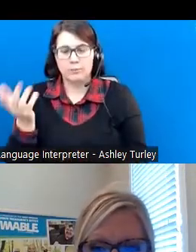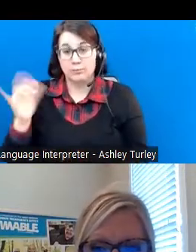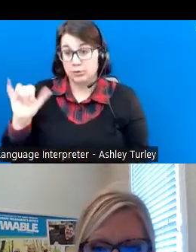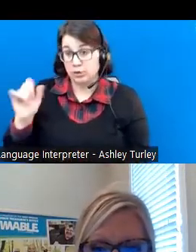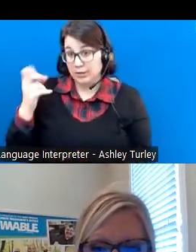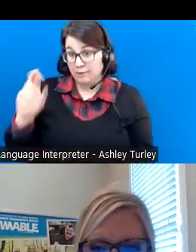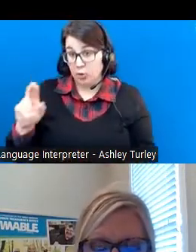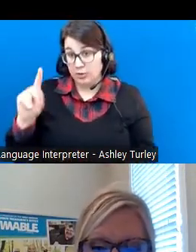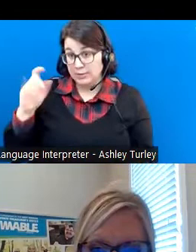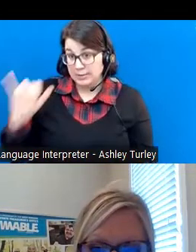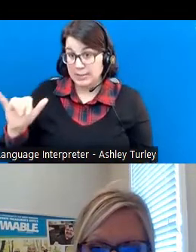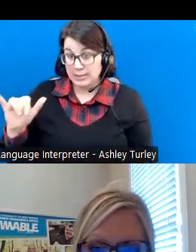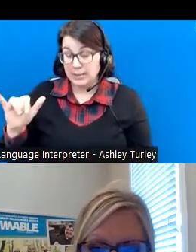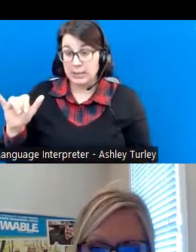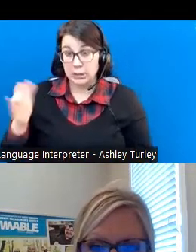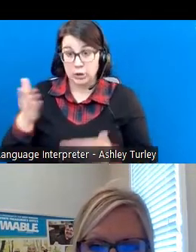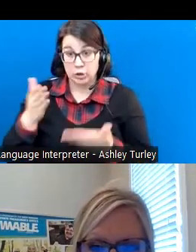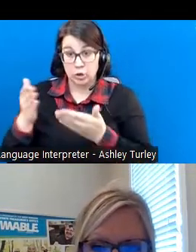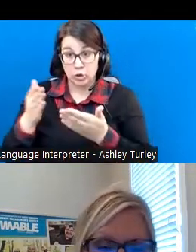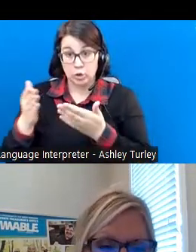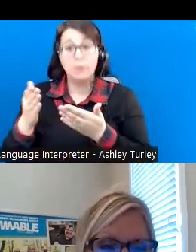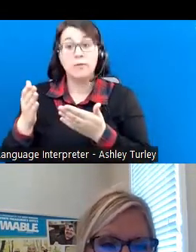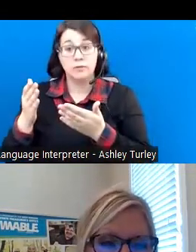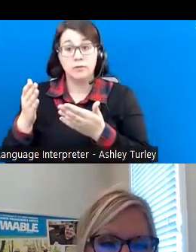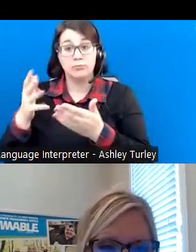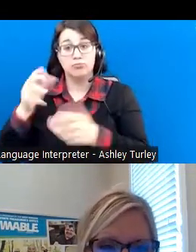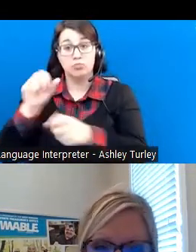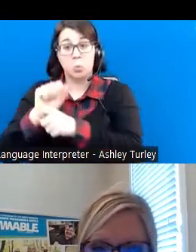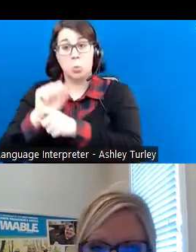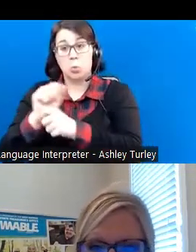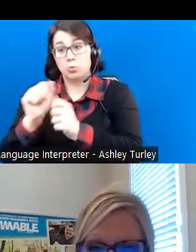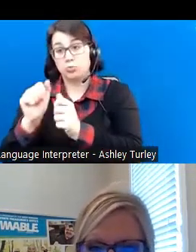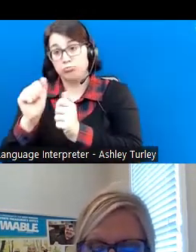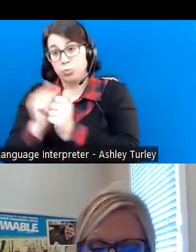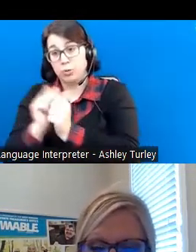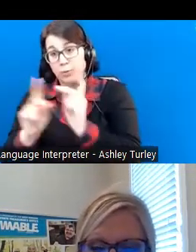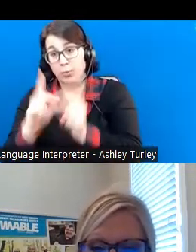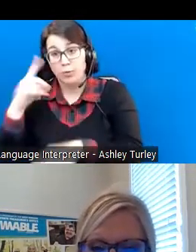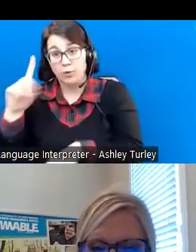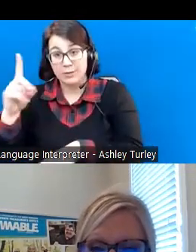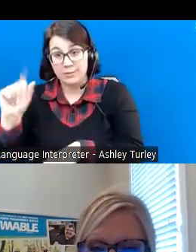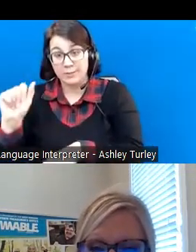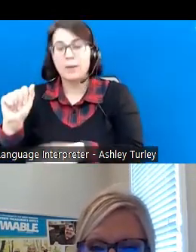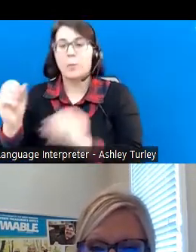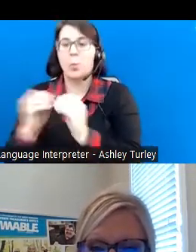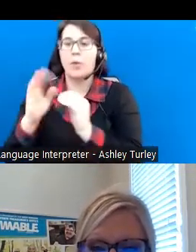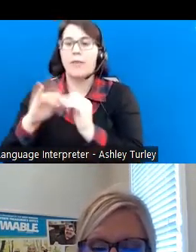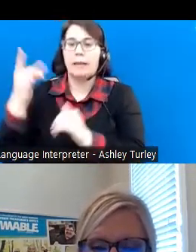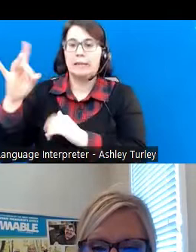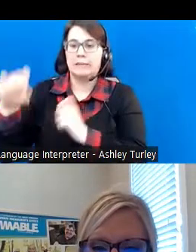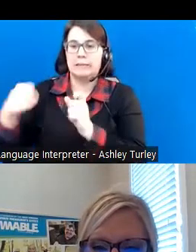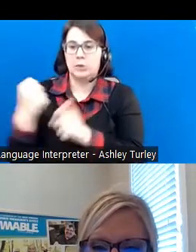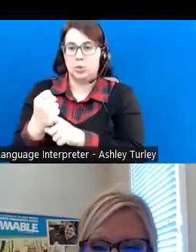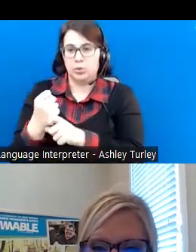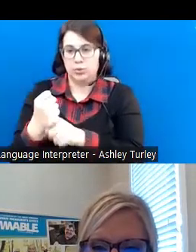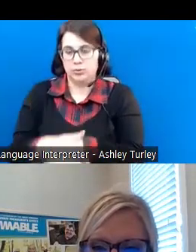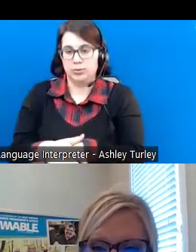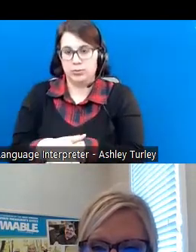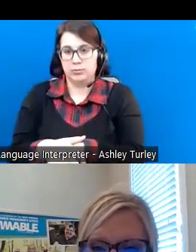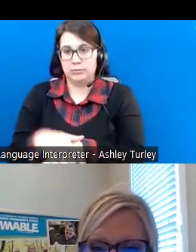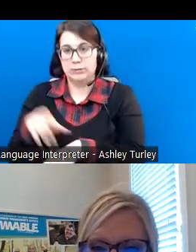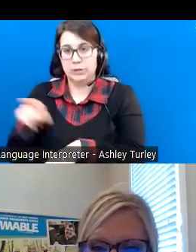served in the field of employment for people with disabilities for over 18 years. Ms. Tenney is currently the primary